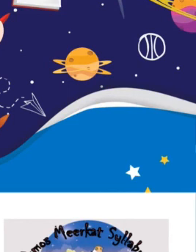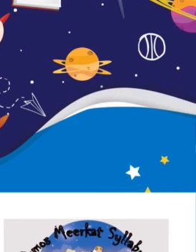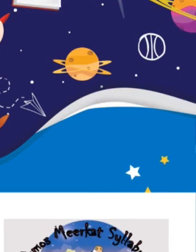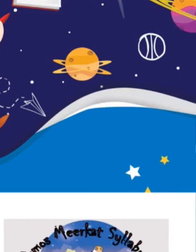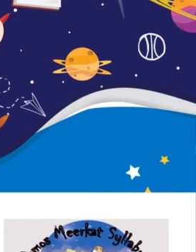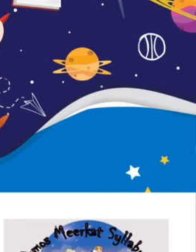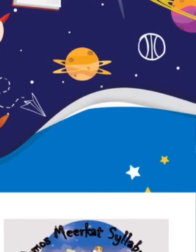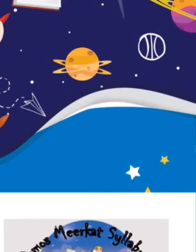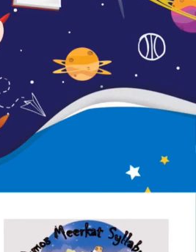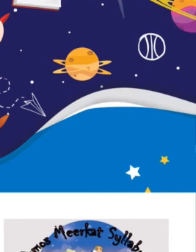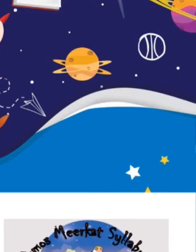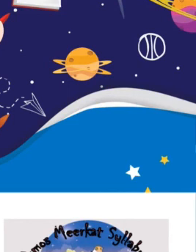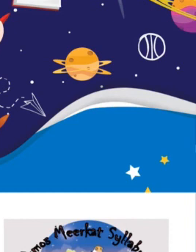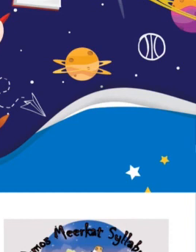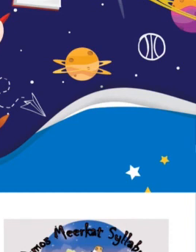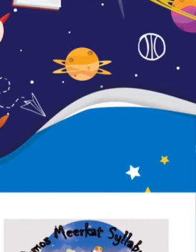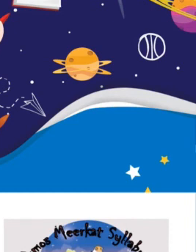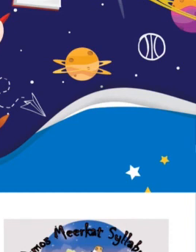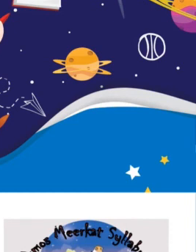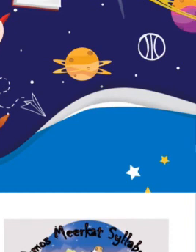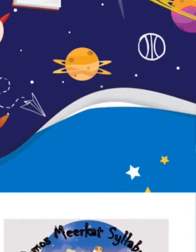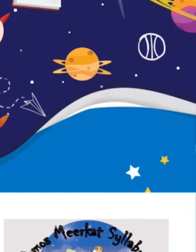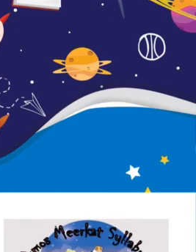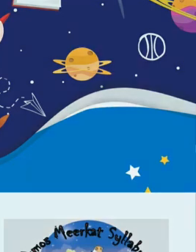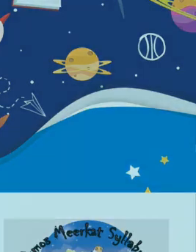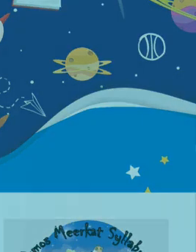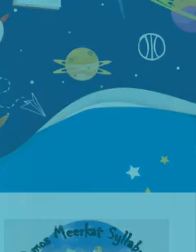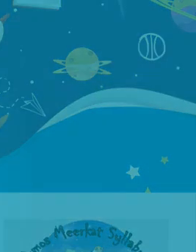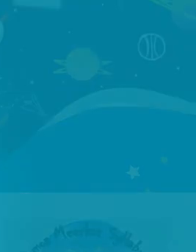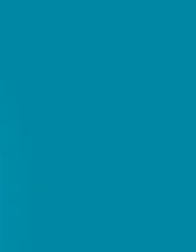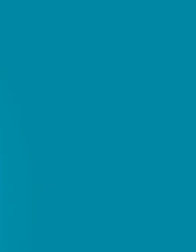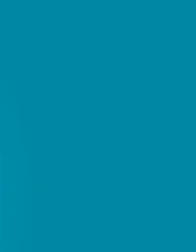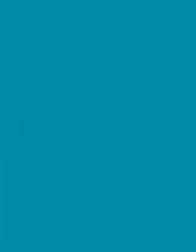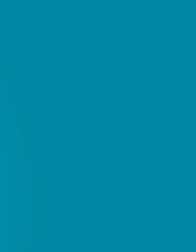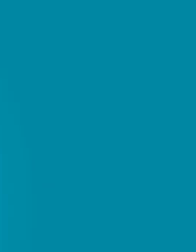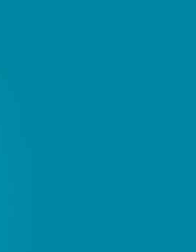Child, MyZone Online School and Amos Meerkat Syllabus. Thank you.